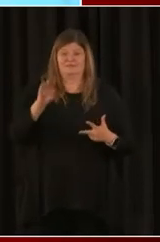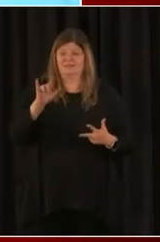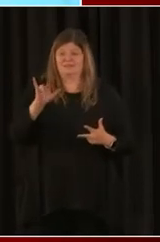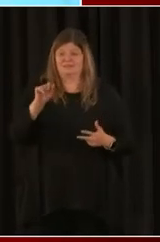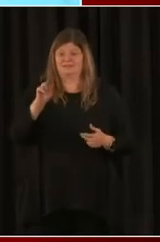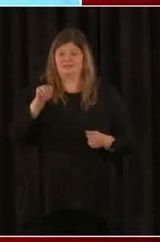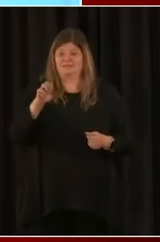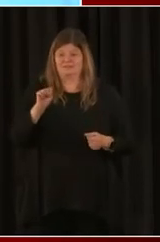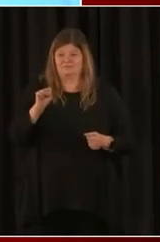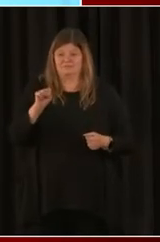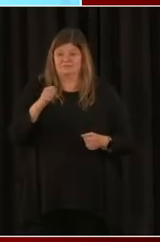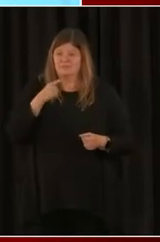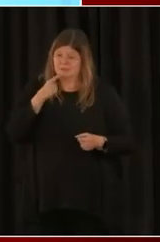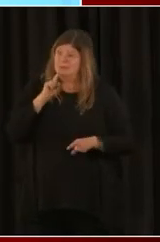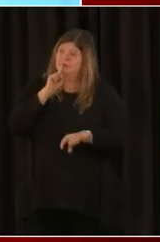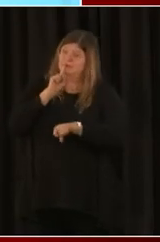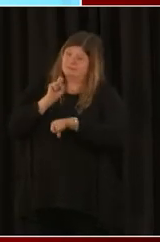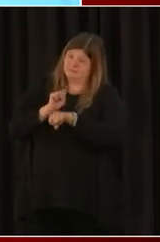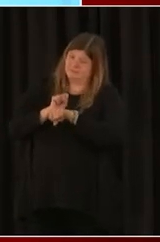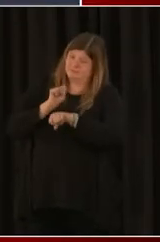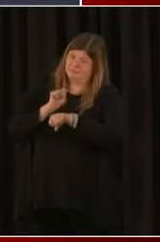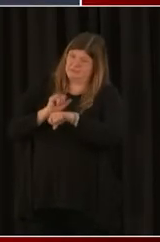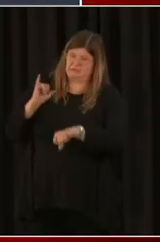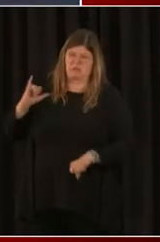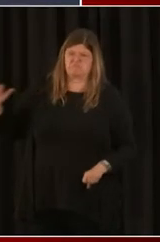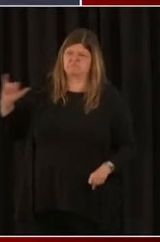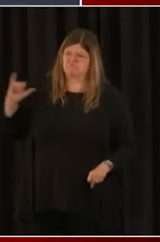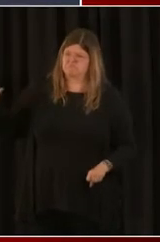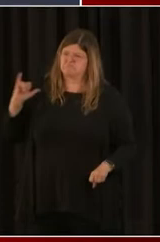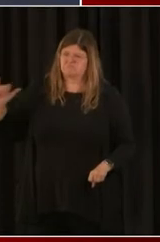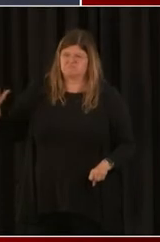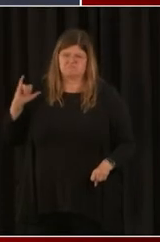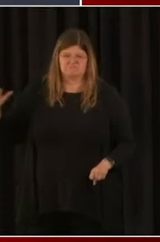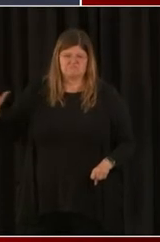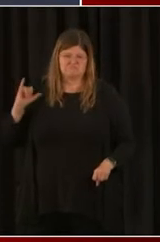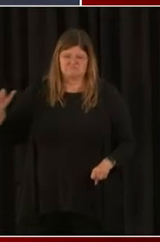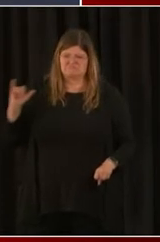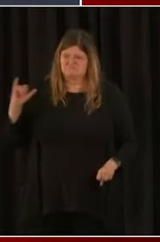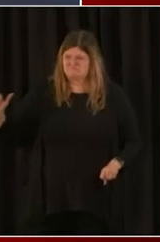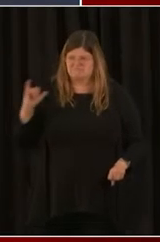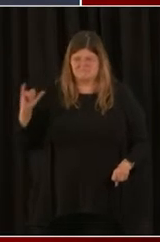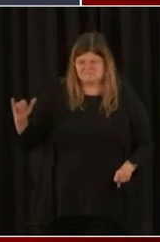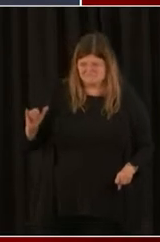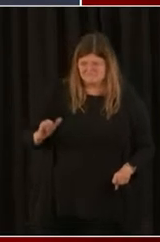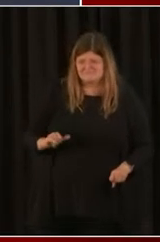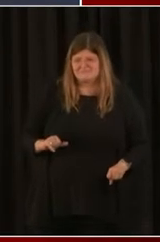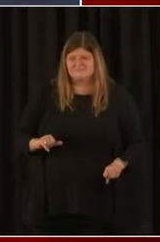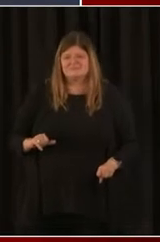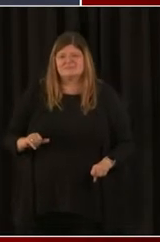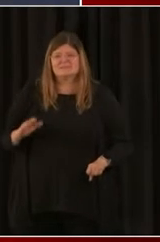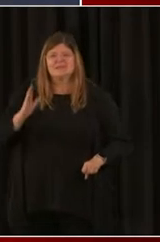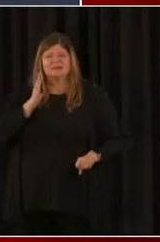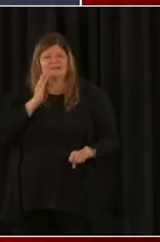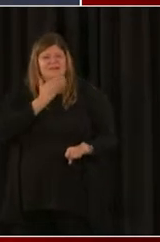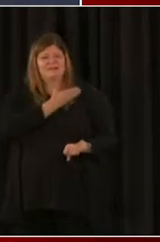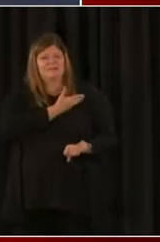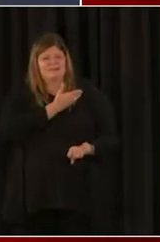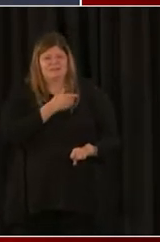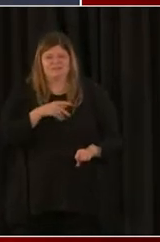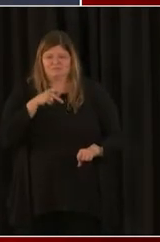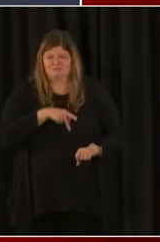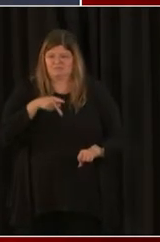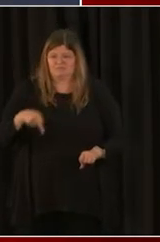I would literally say ditto for the most part, because ours has been, our